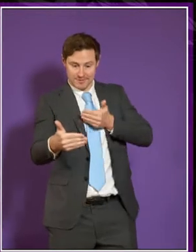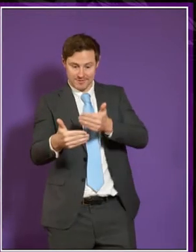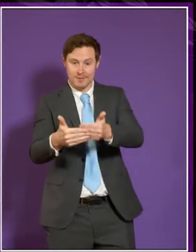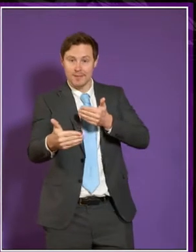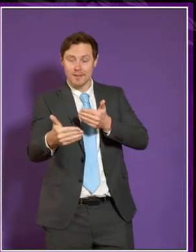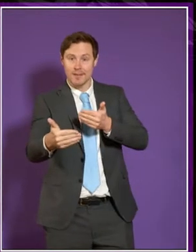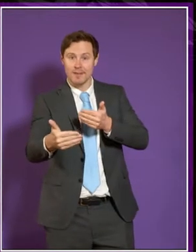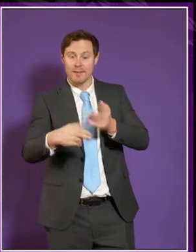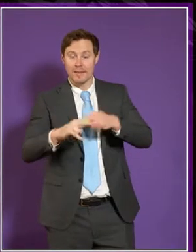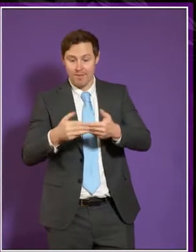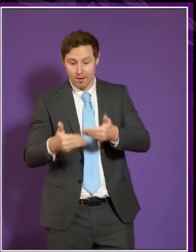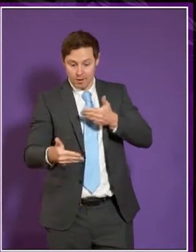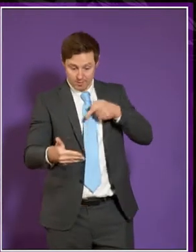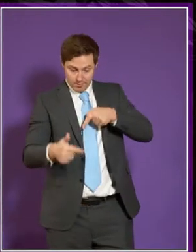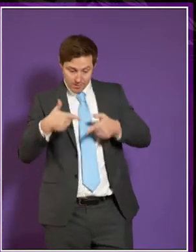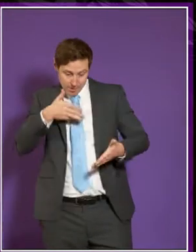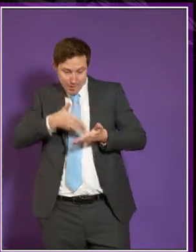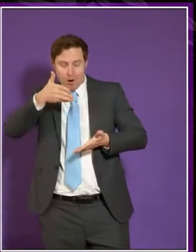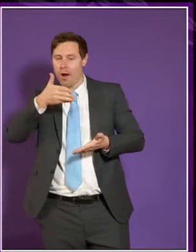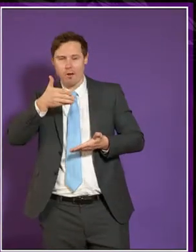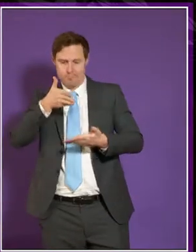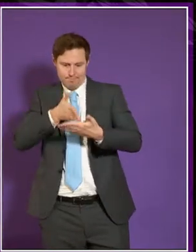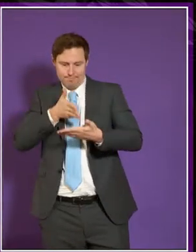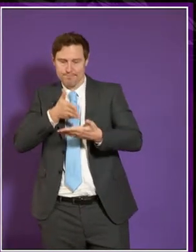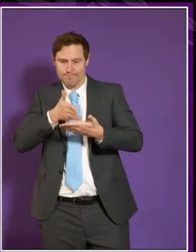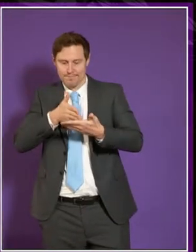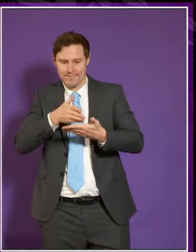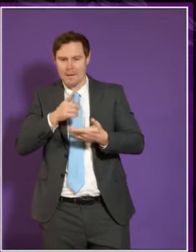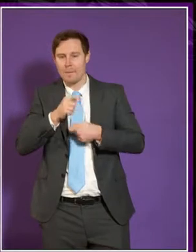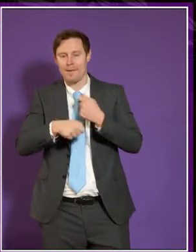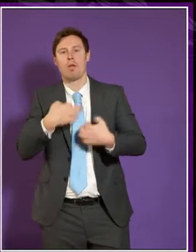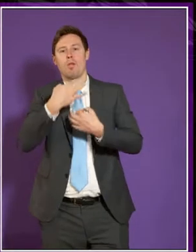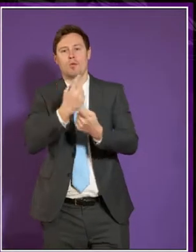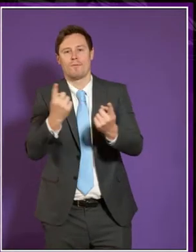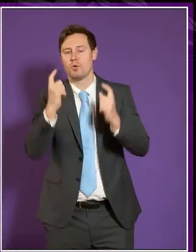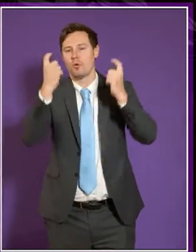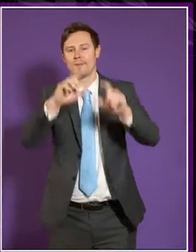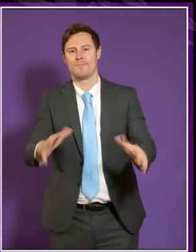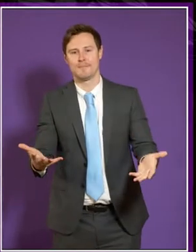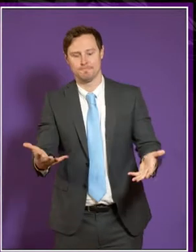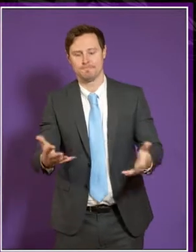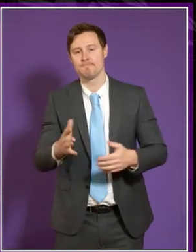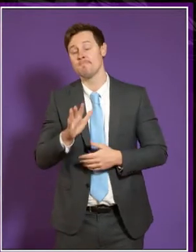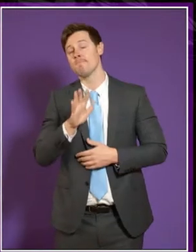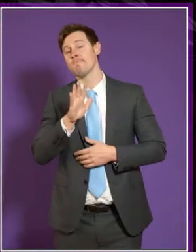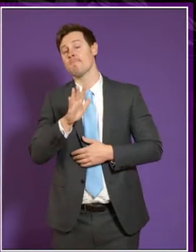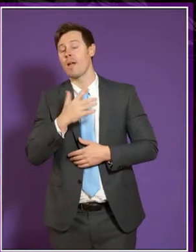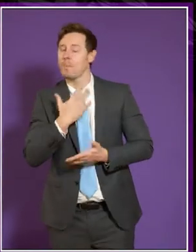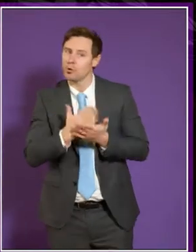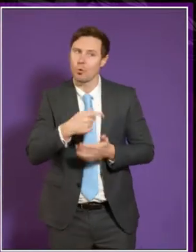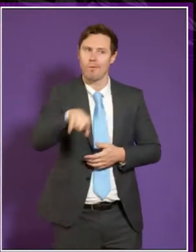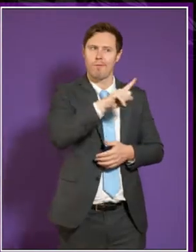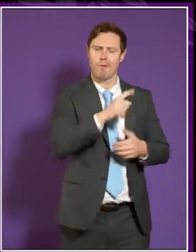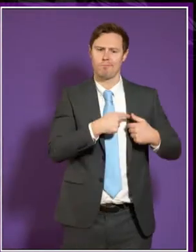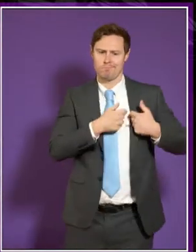And if there's unnecessary barrier created there, that's obviously highly undesirable. I don't think there's any lack of goodwill.